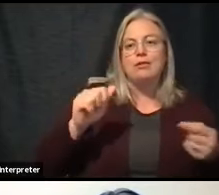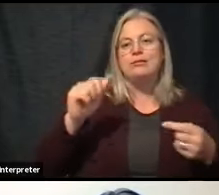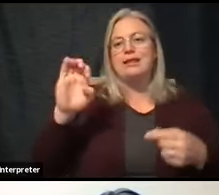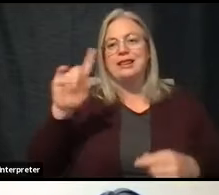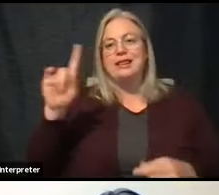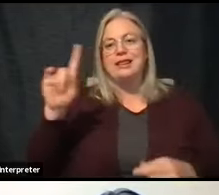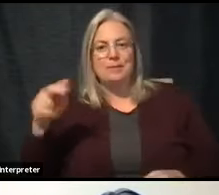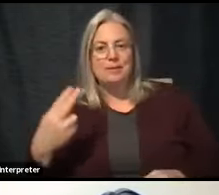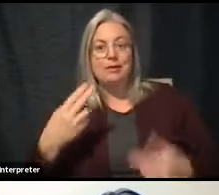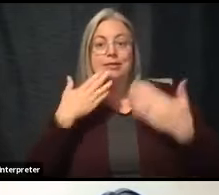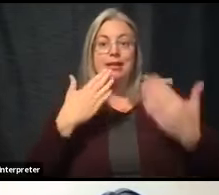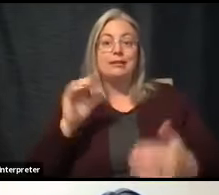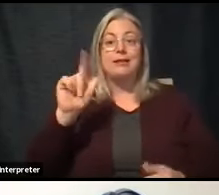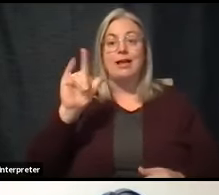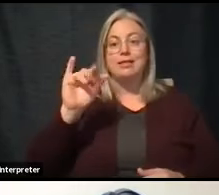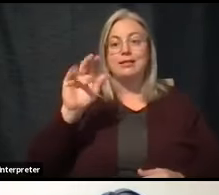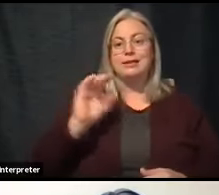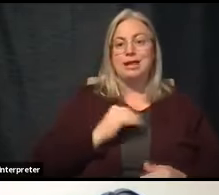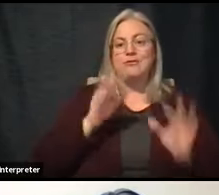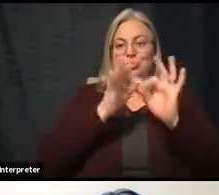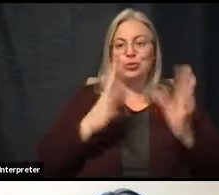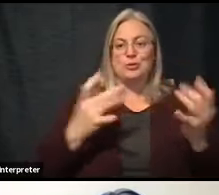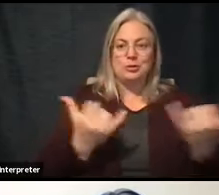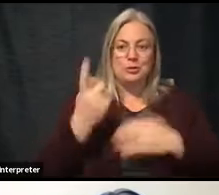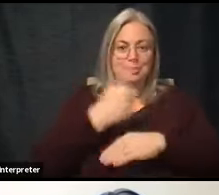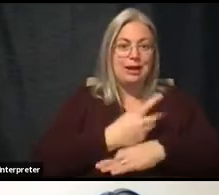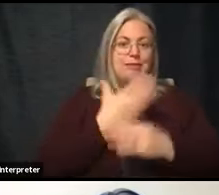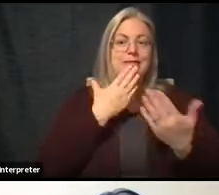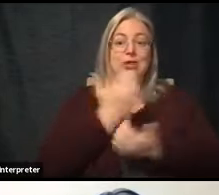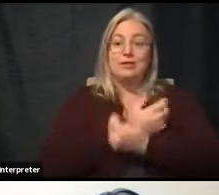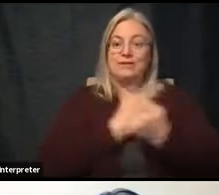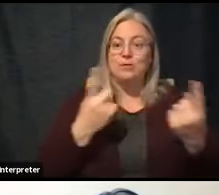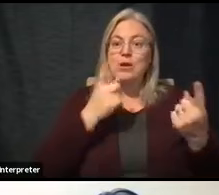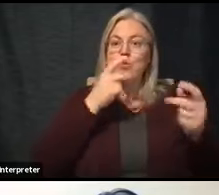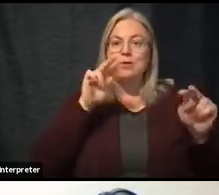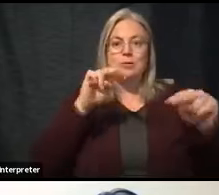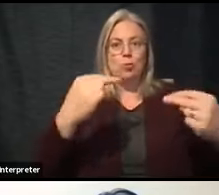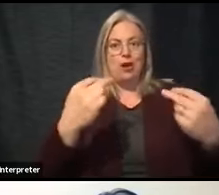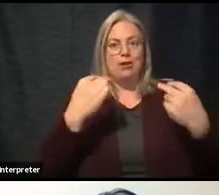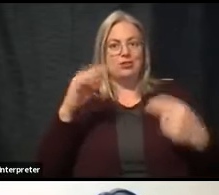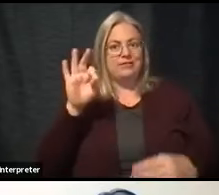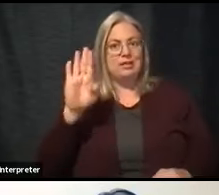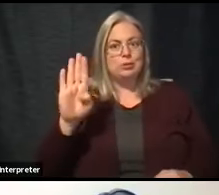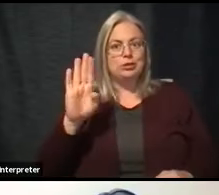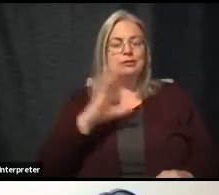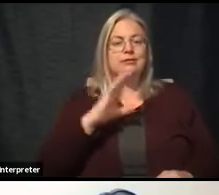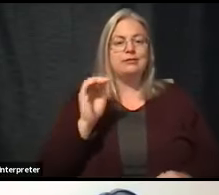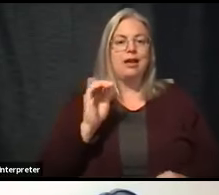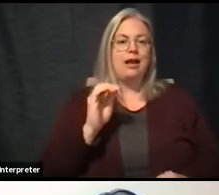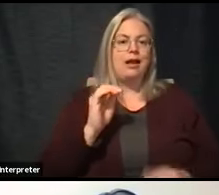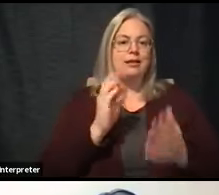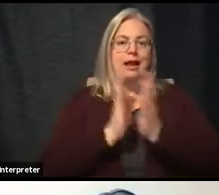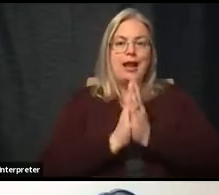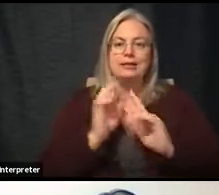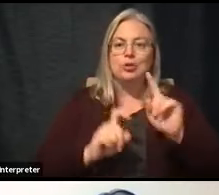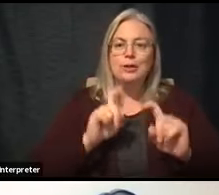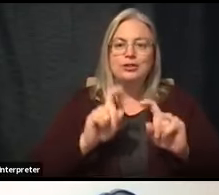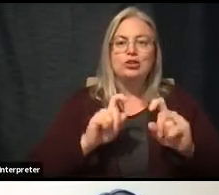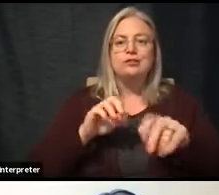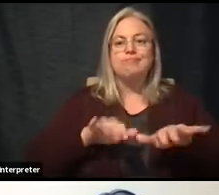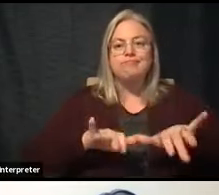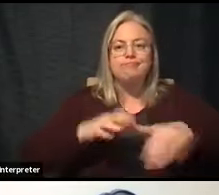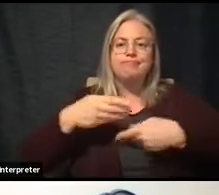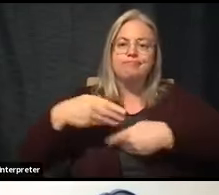here. Allison, thanks for being our interpreter today. And thanks to everybody that was watching on Facebook and asking questions and being